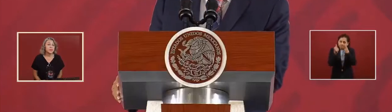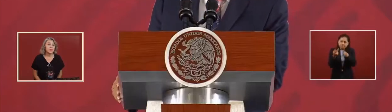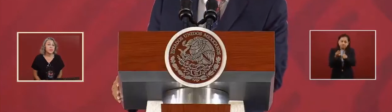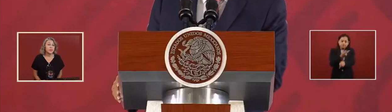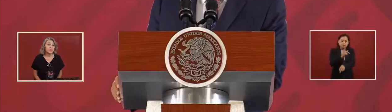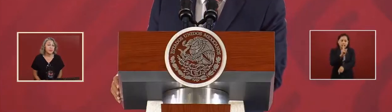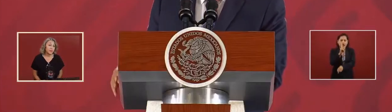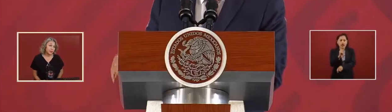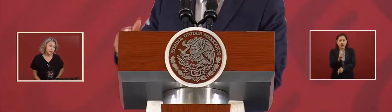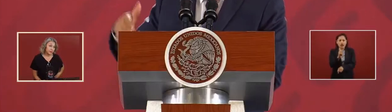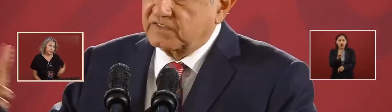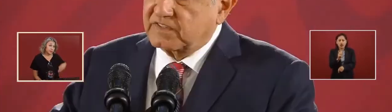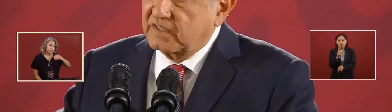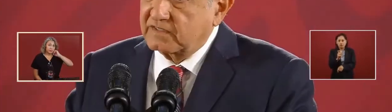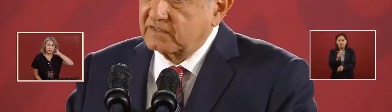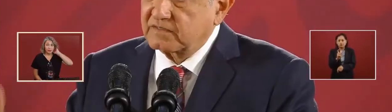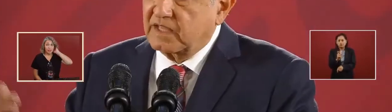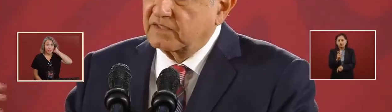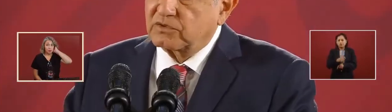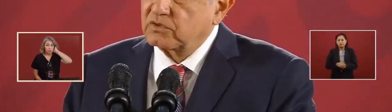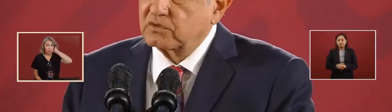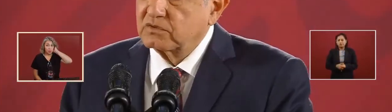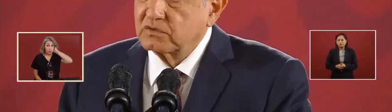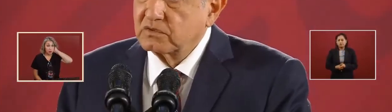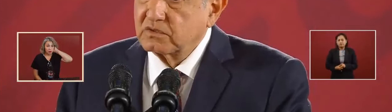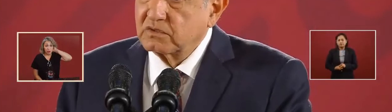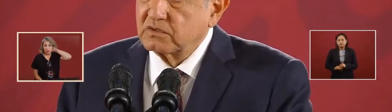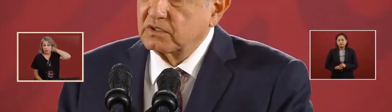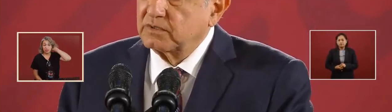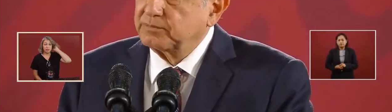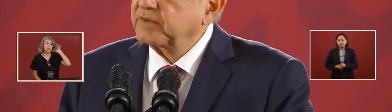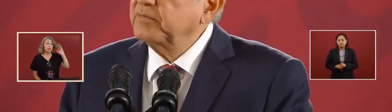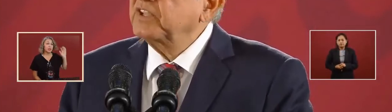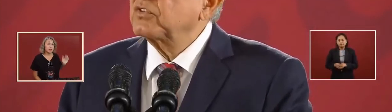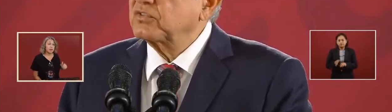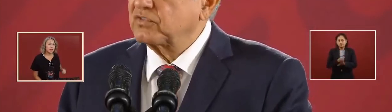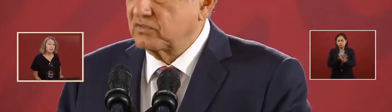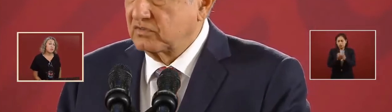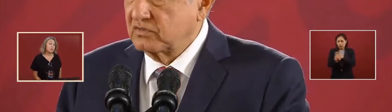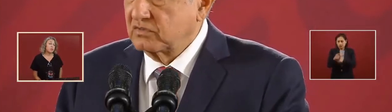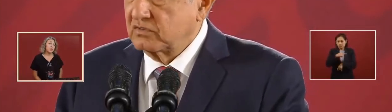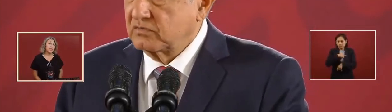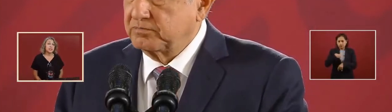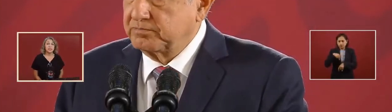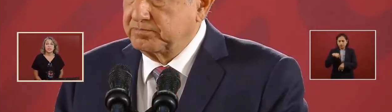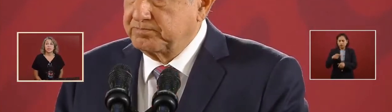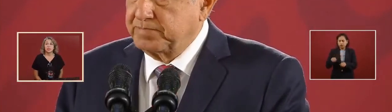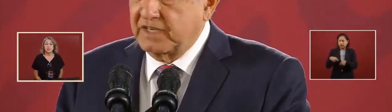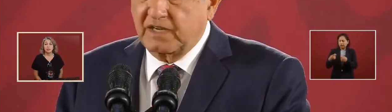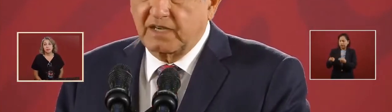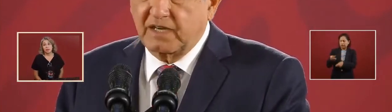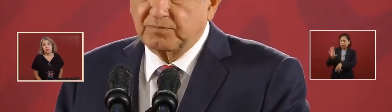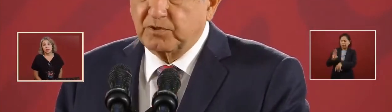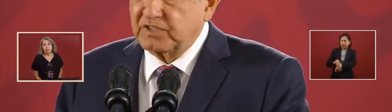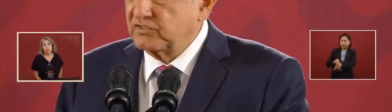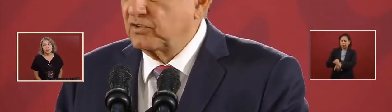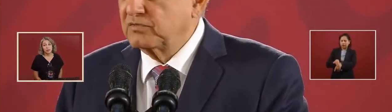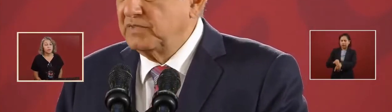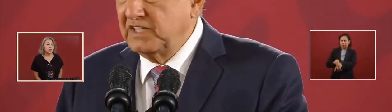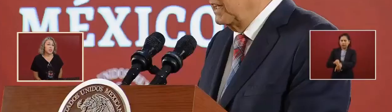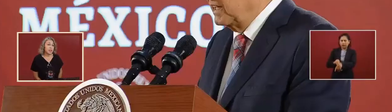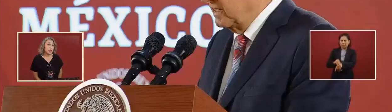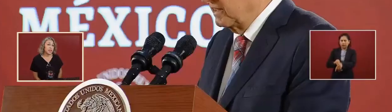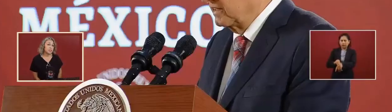And we are not giving permits for the exploitation of